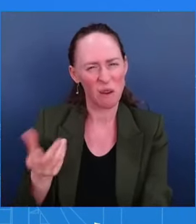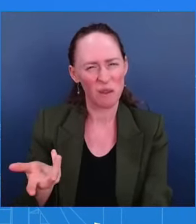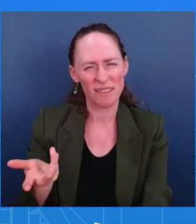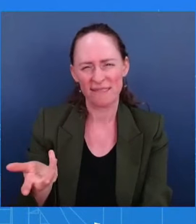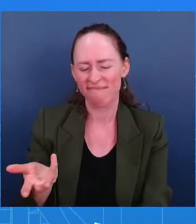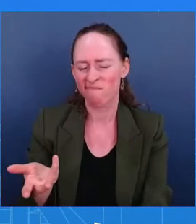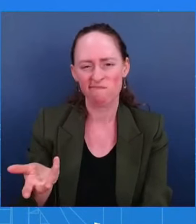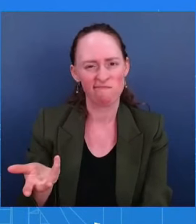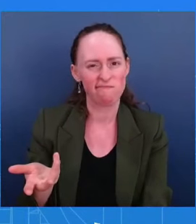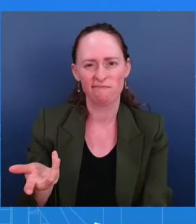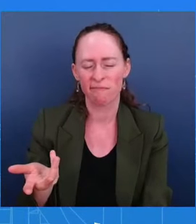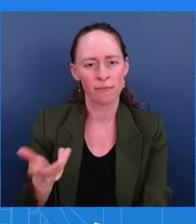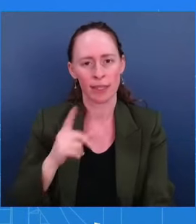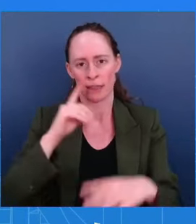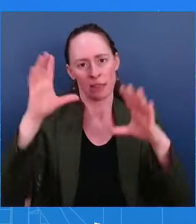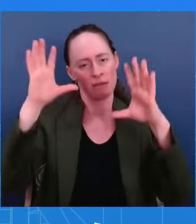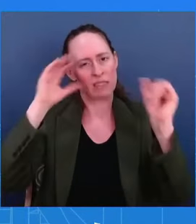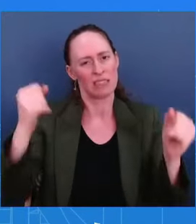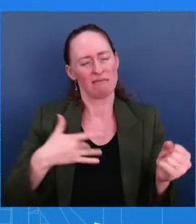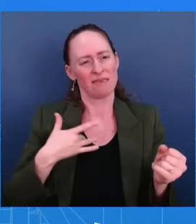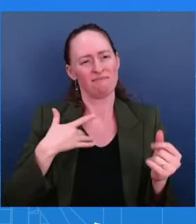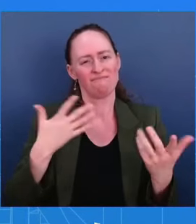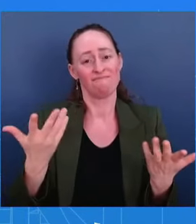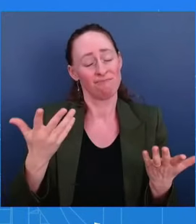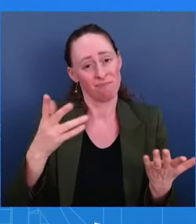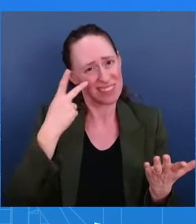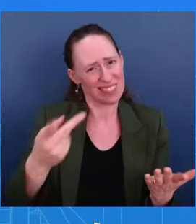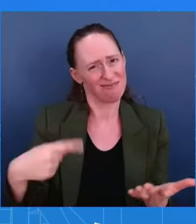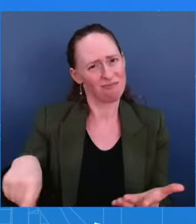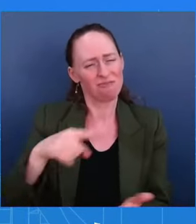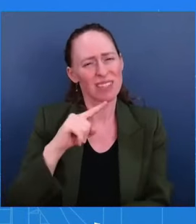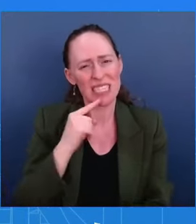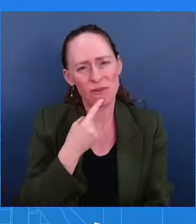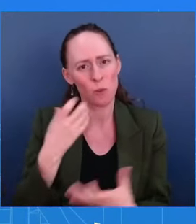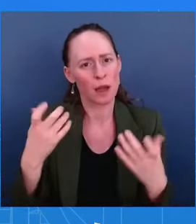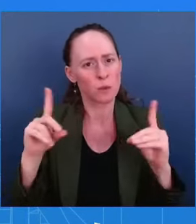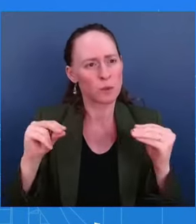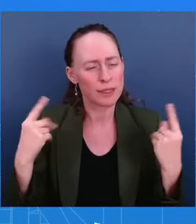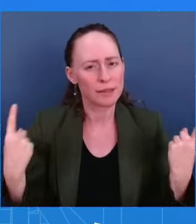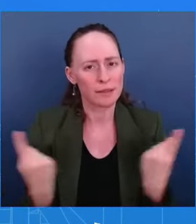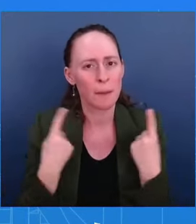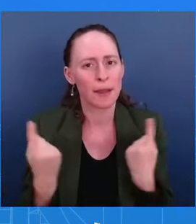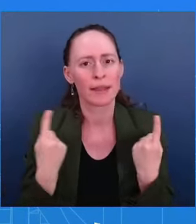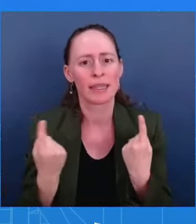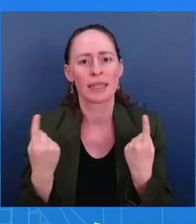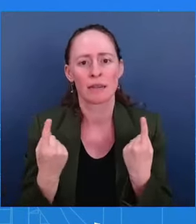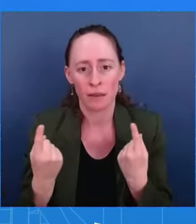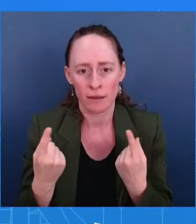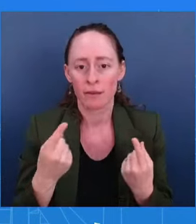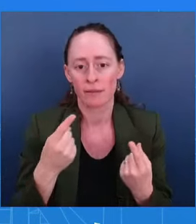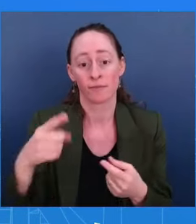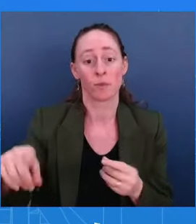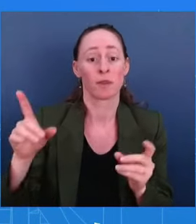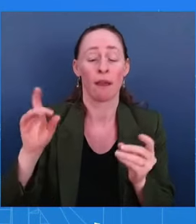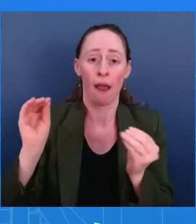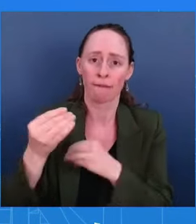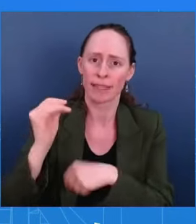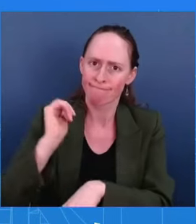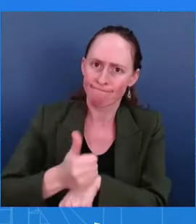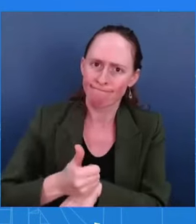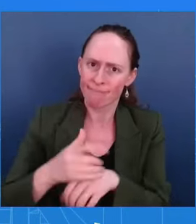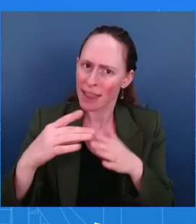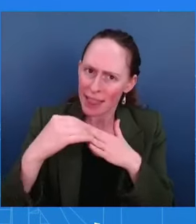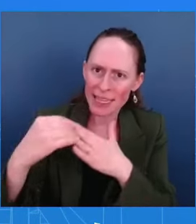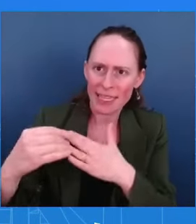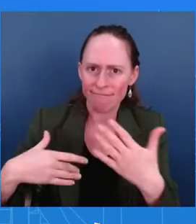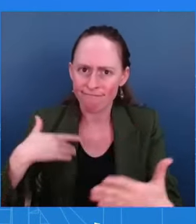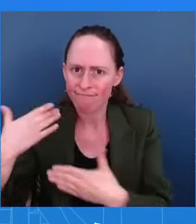serious he was and that's why we have an office to move forward obviously with the executive actions to move forward with